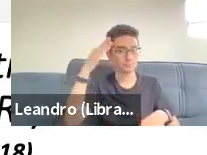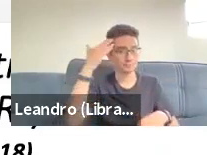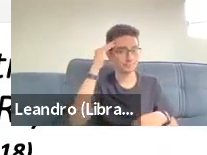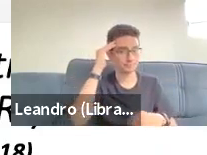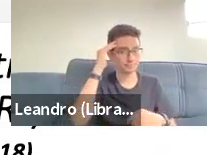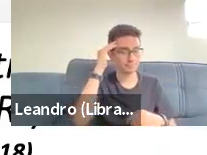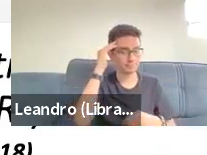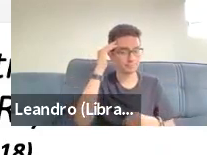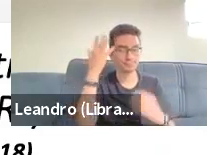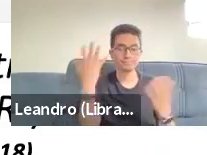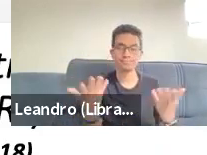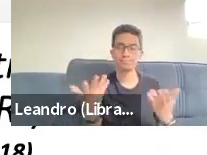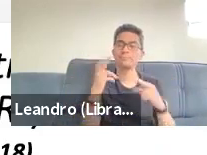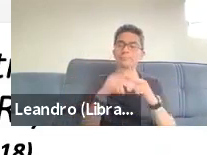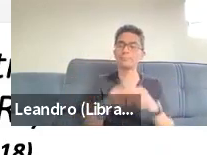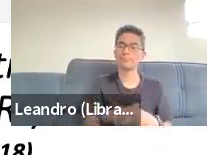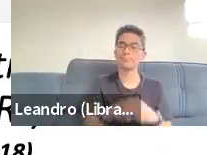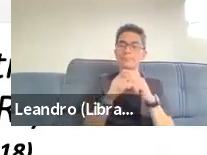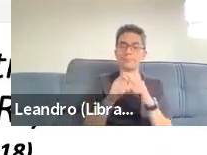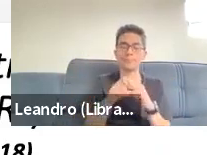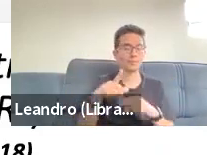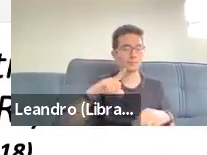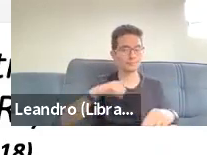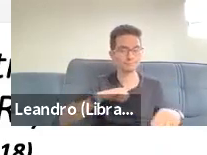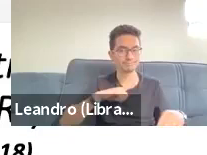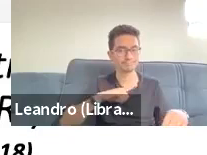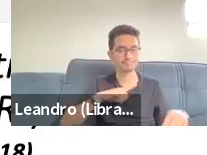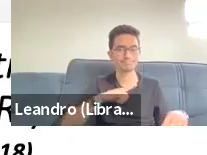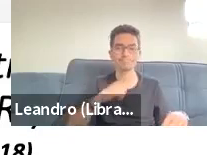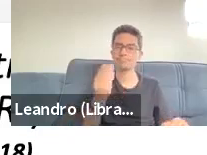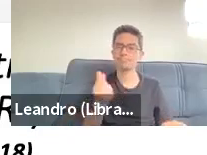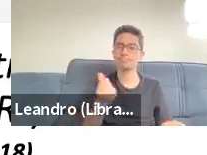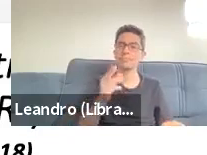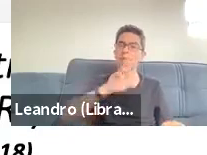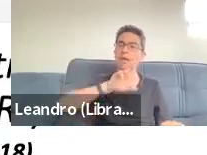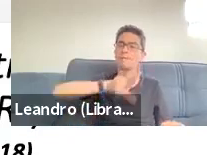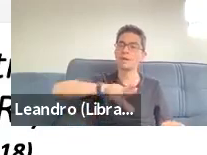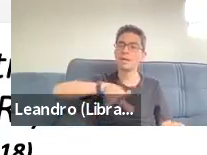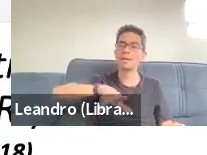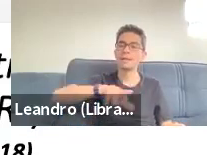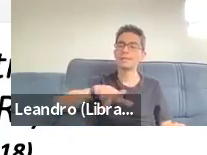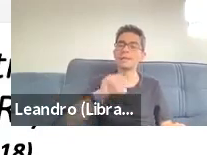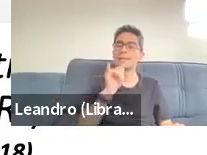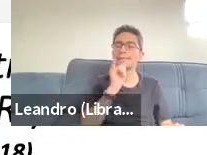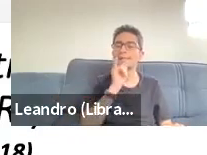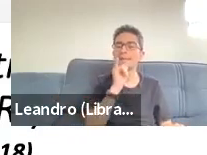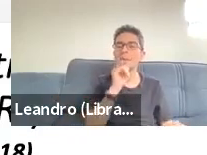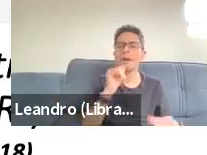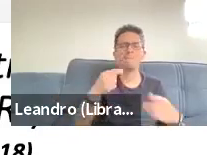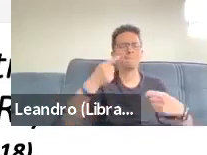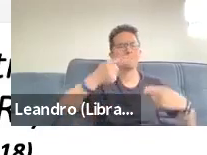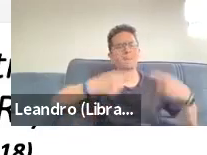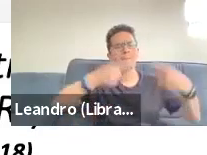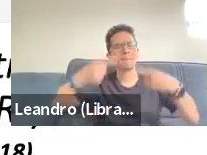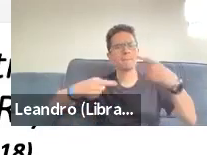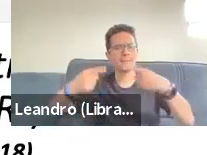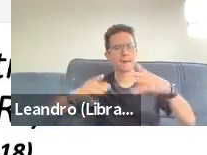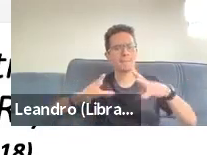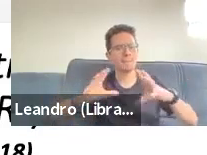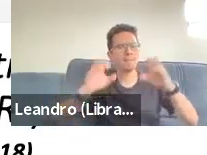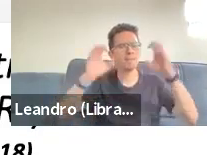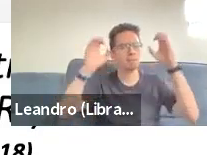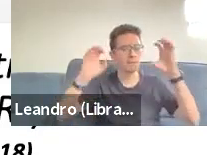a fight stance that a bite might not normally display. So IDR episodes then were